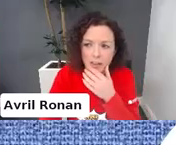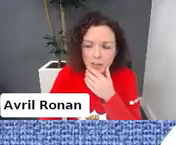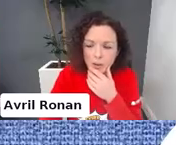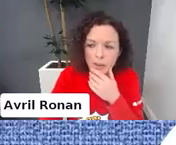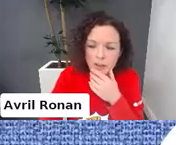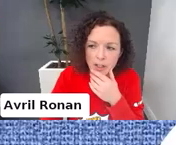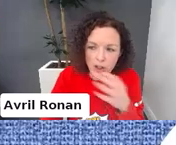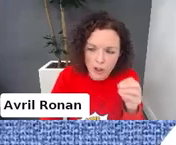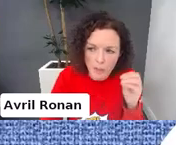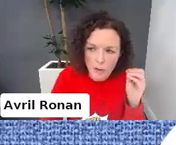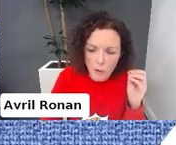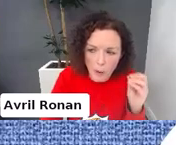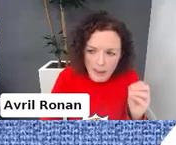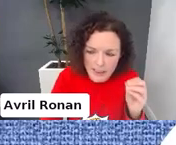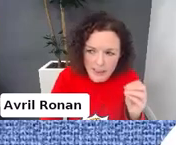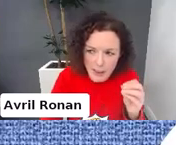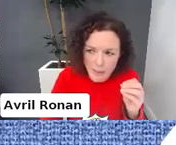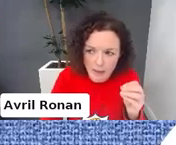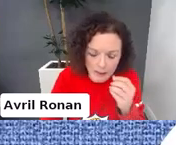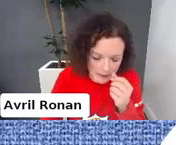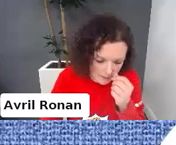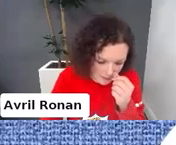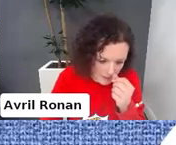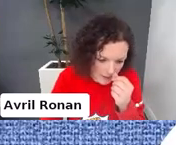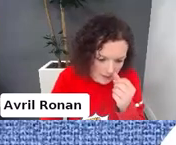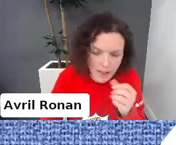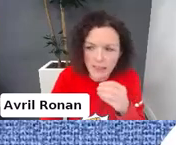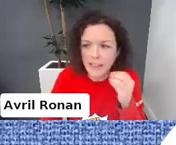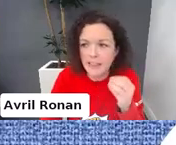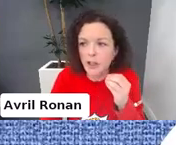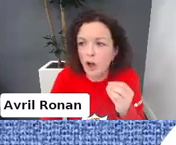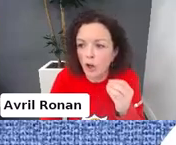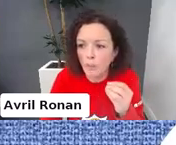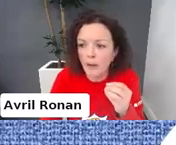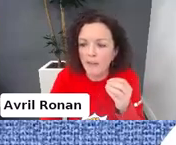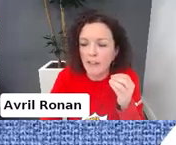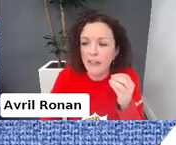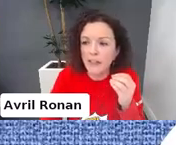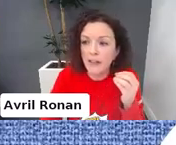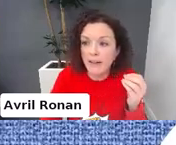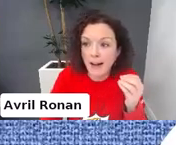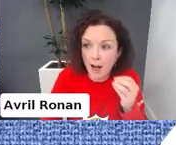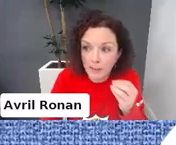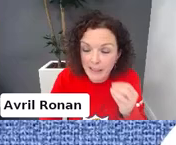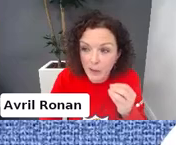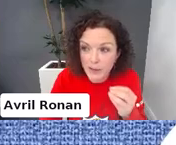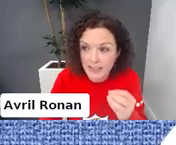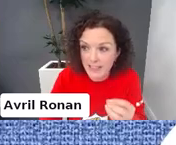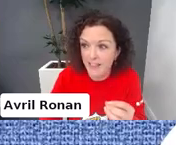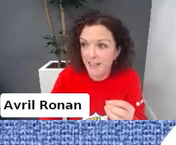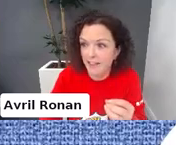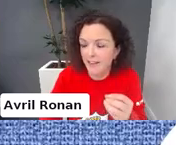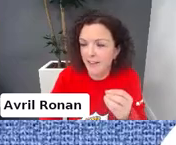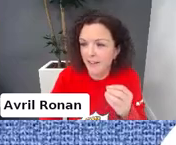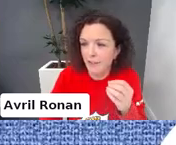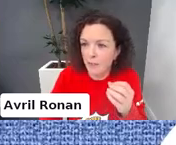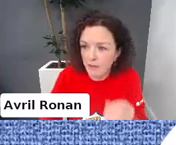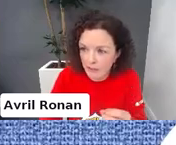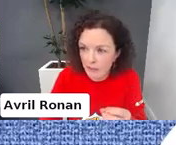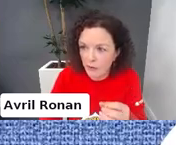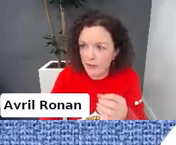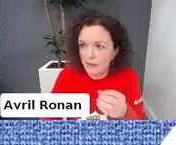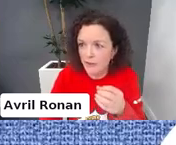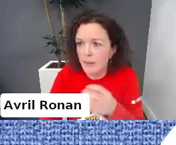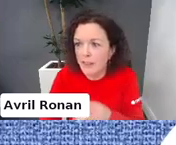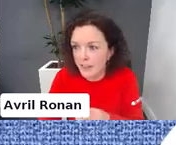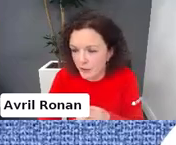And, you know, I talked about quality time online and not getting hung up on the how many hours a day for